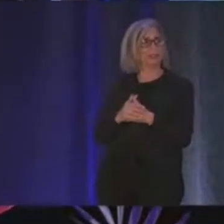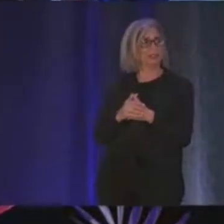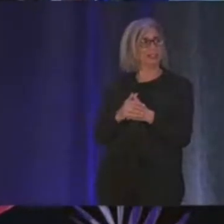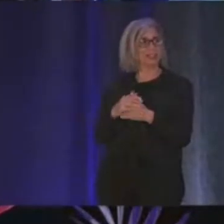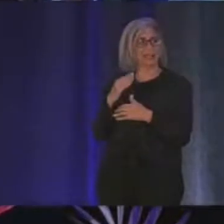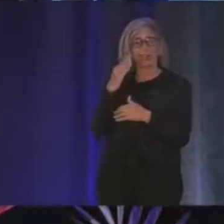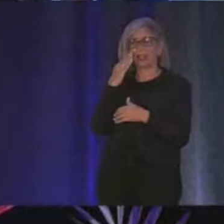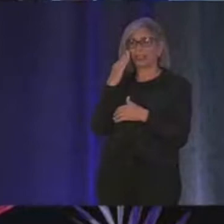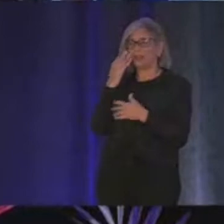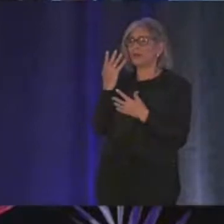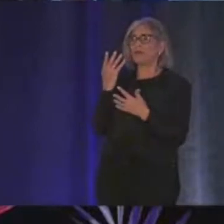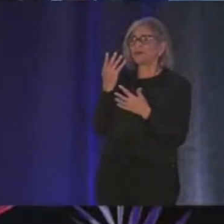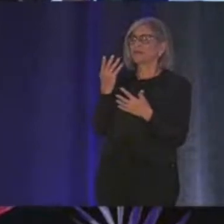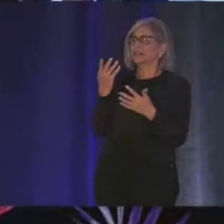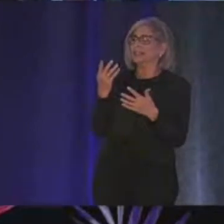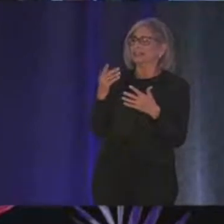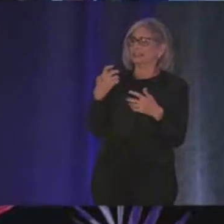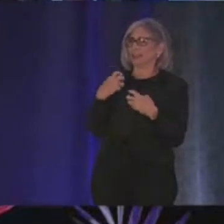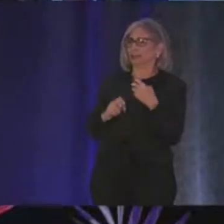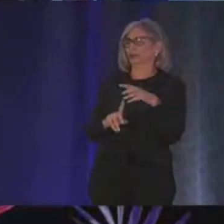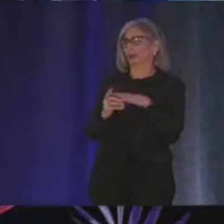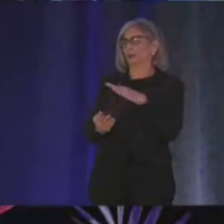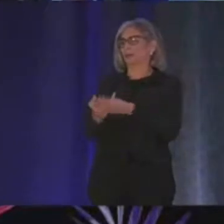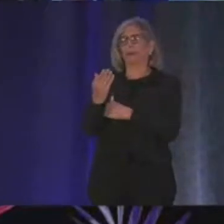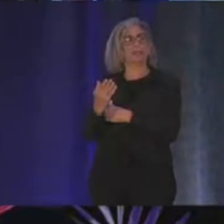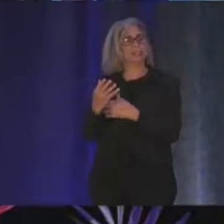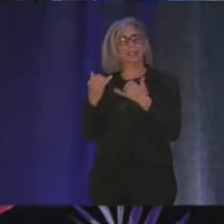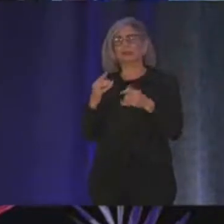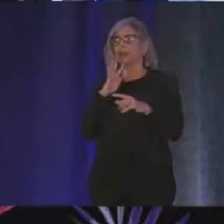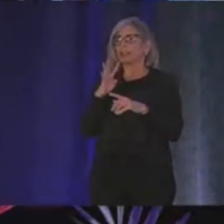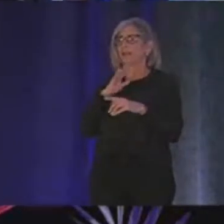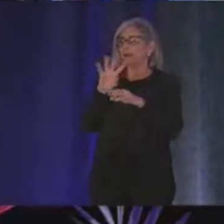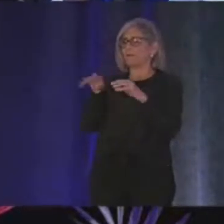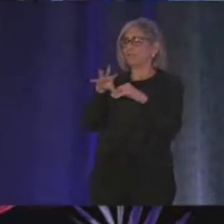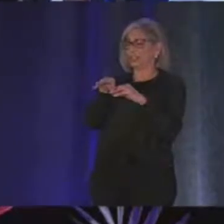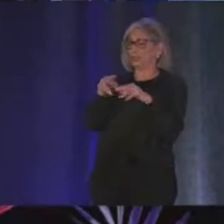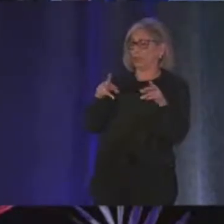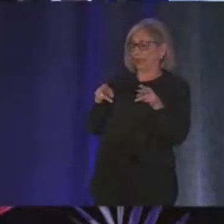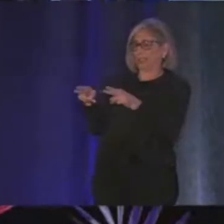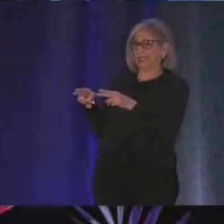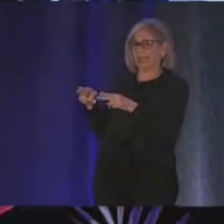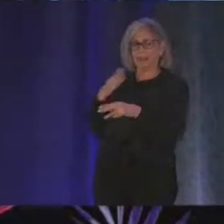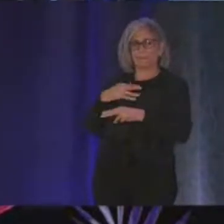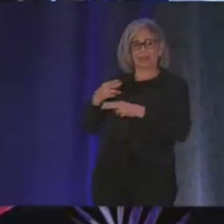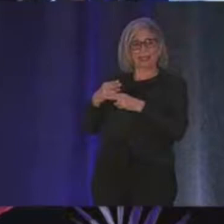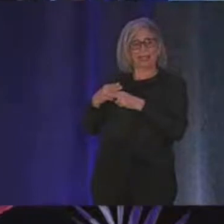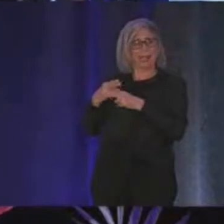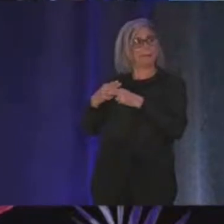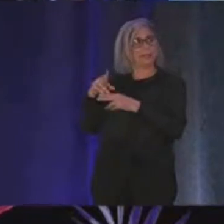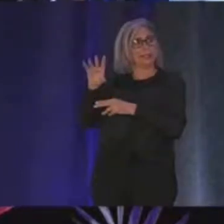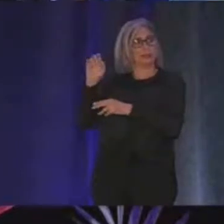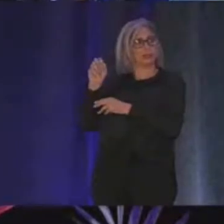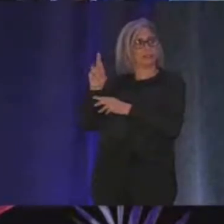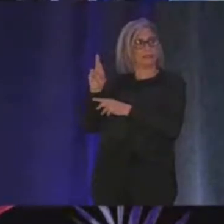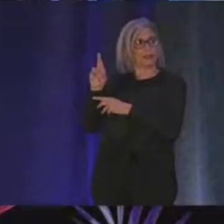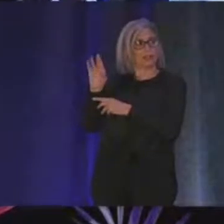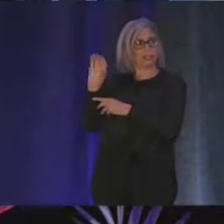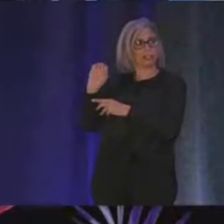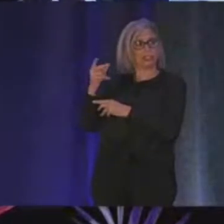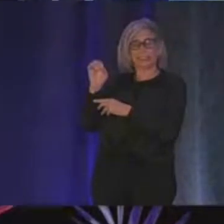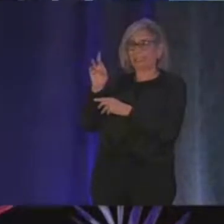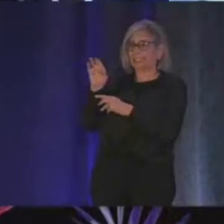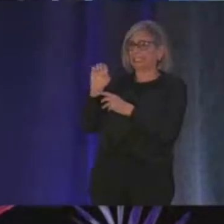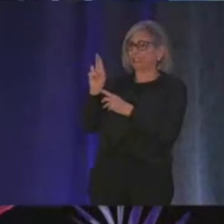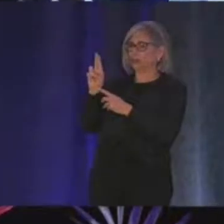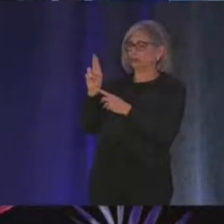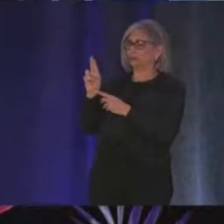yesterday nights so today I'm going to talk about video editing in the browser so my name is Christopher shadow and you may have seen me in the movie